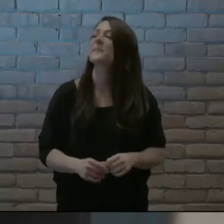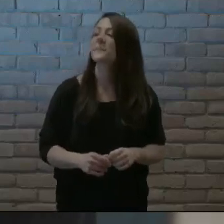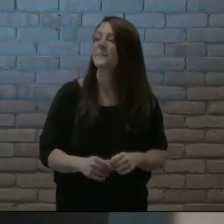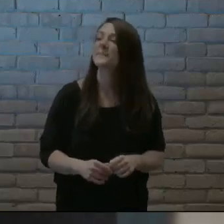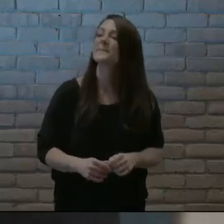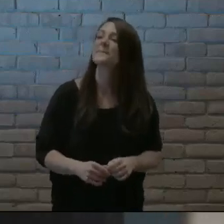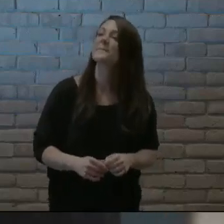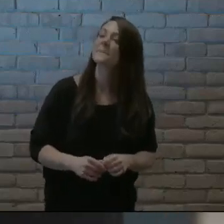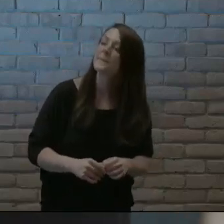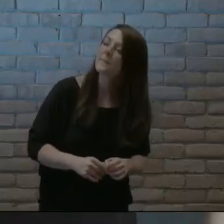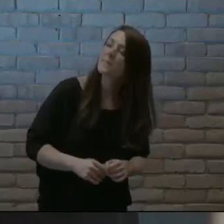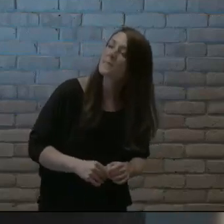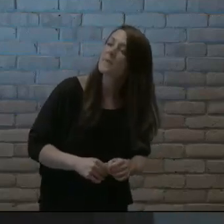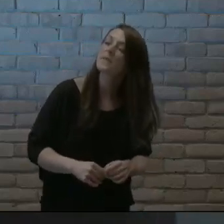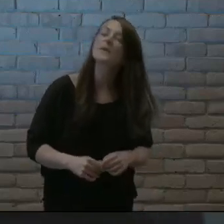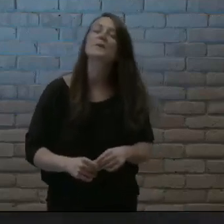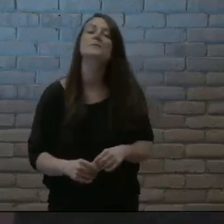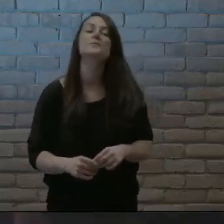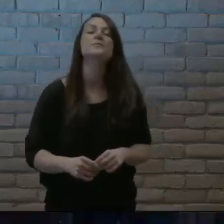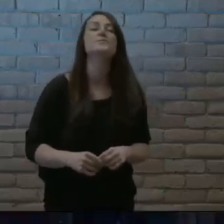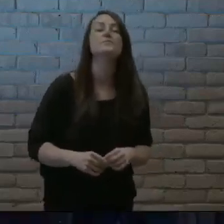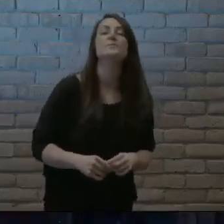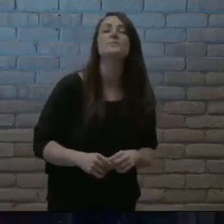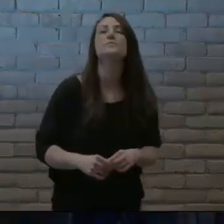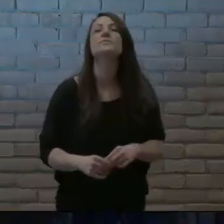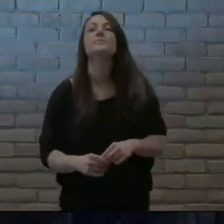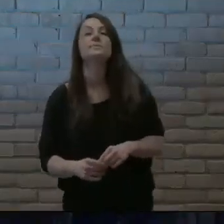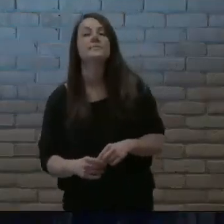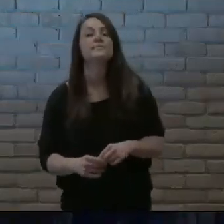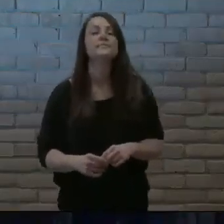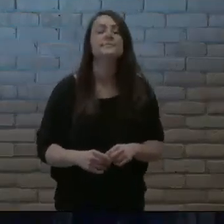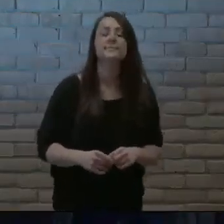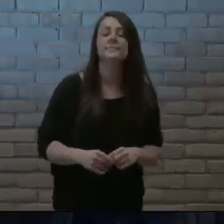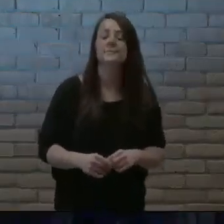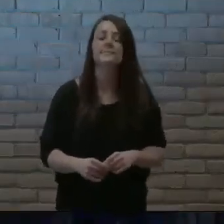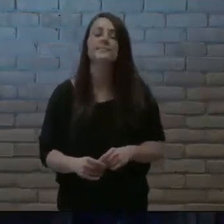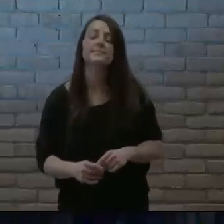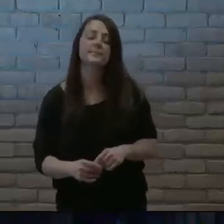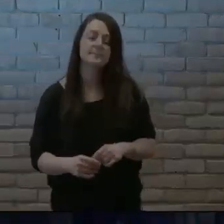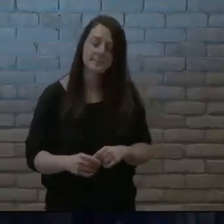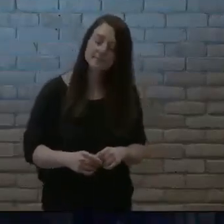You've never failed me